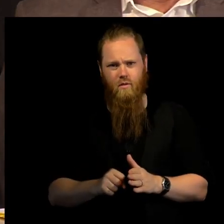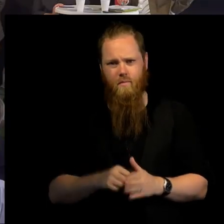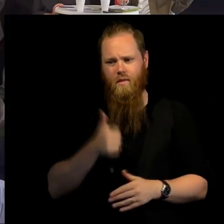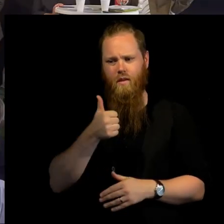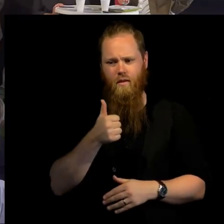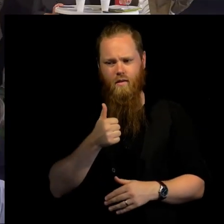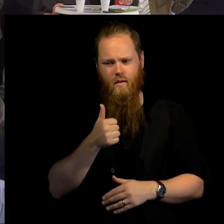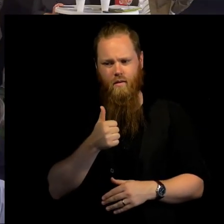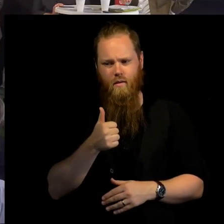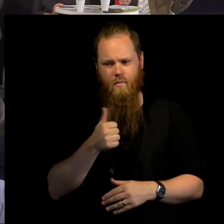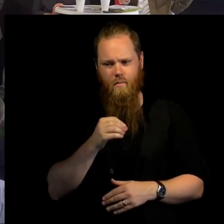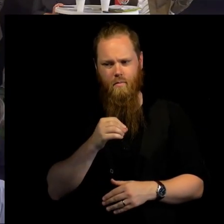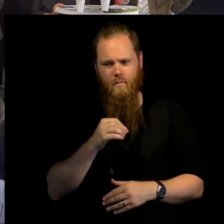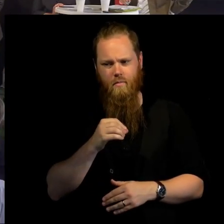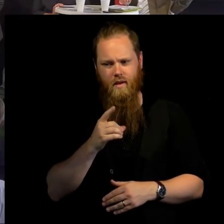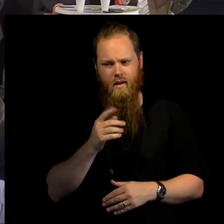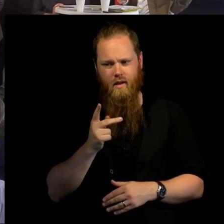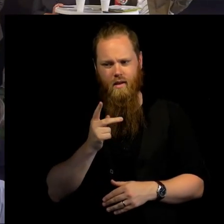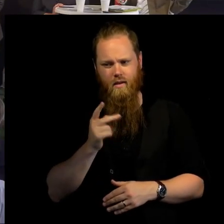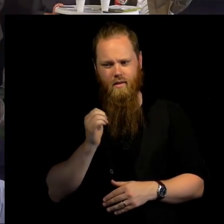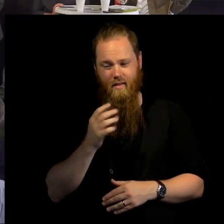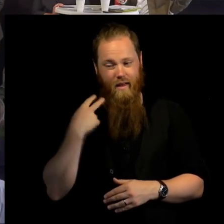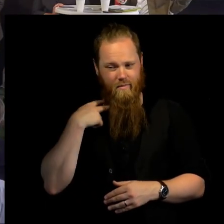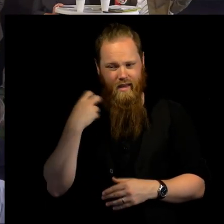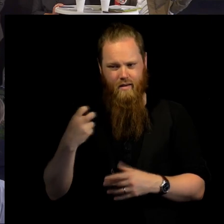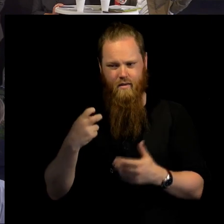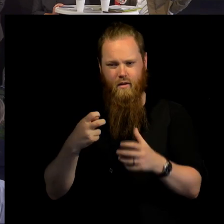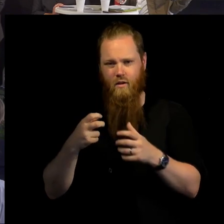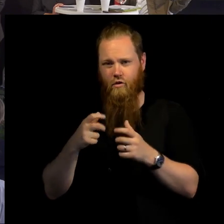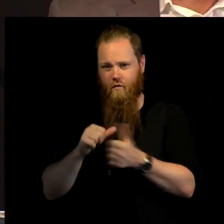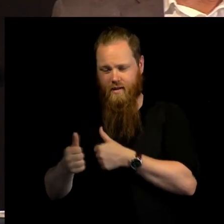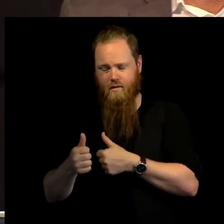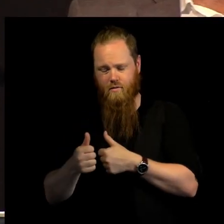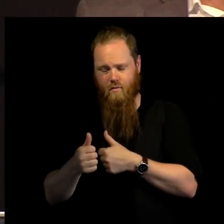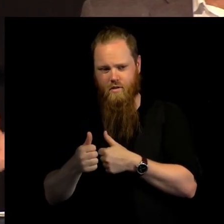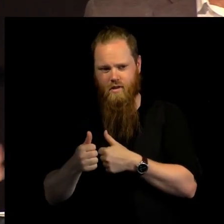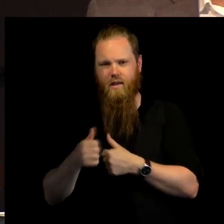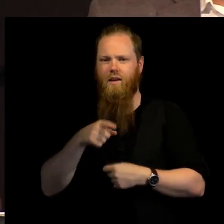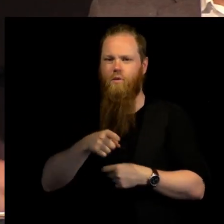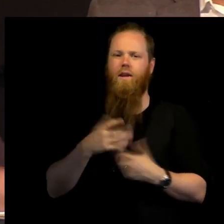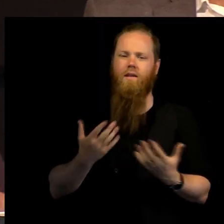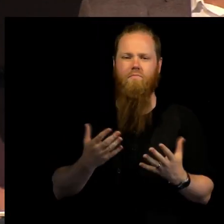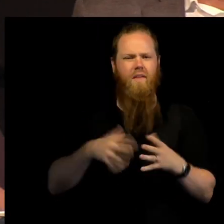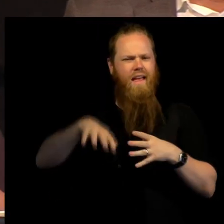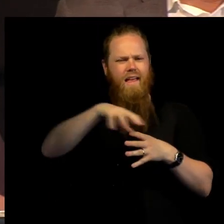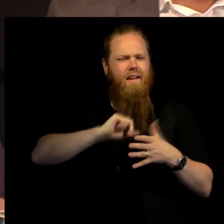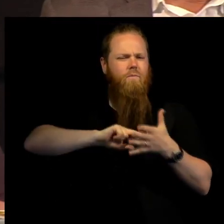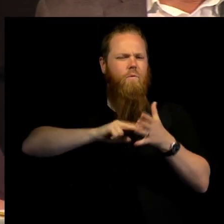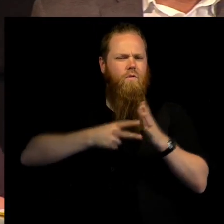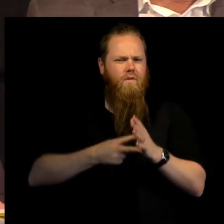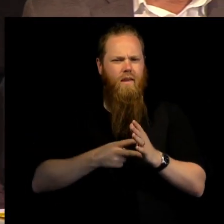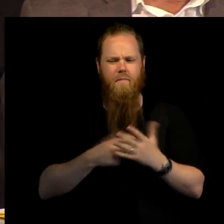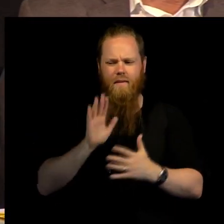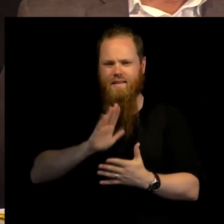funding modalities. don't know if it's going a bit too far out of the topic, but I think the whole way that the system is being